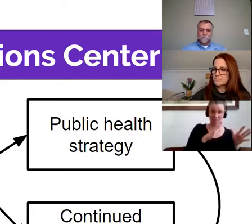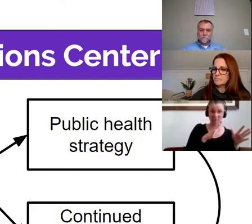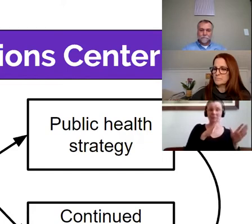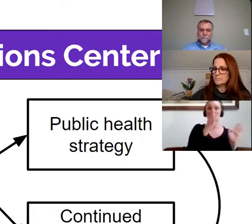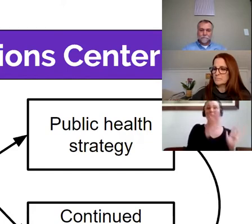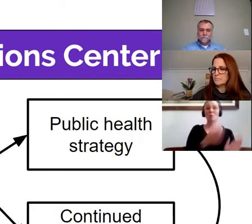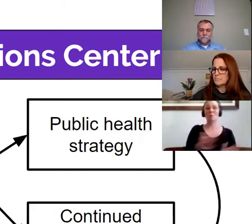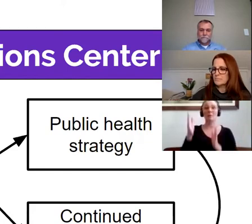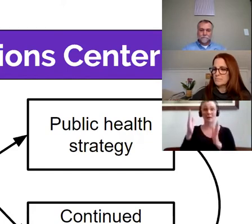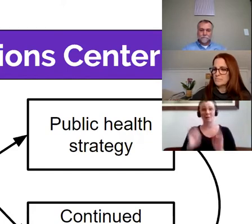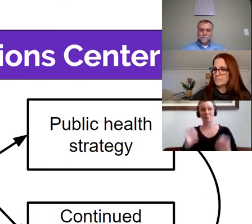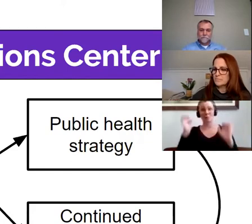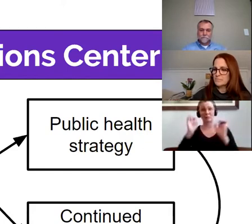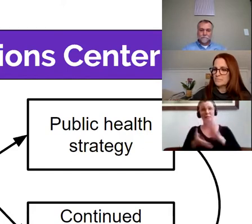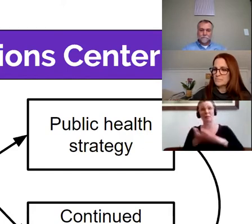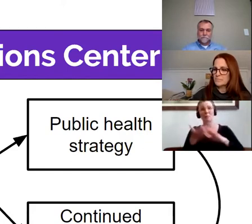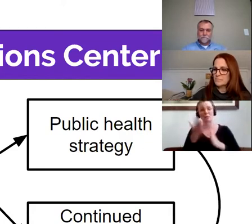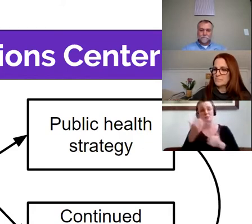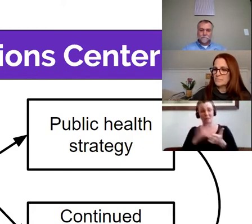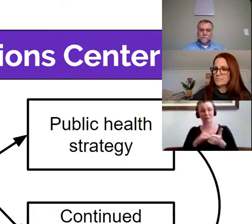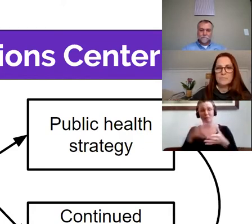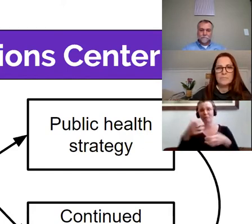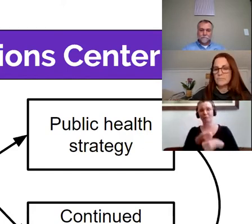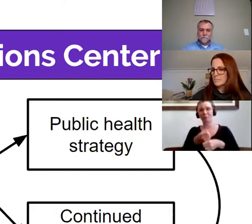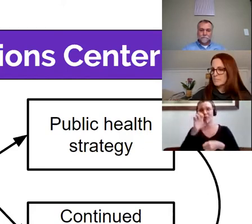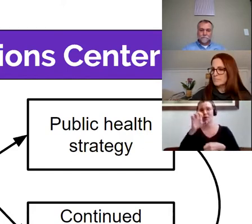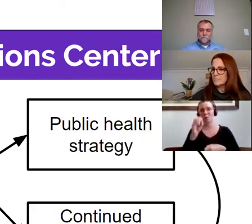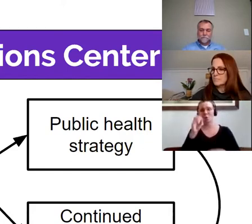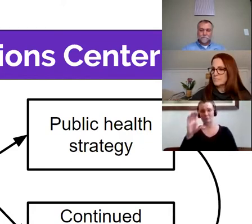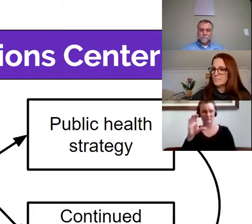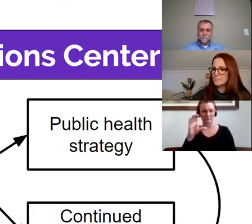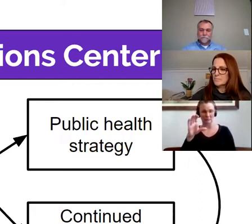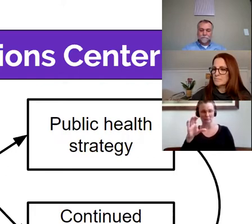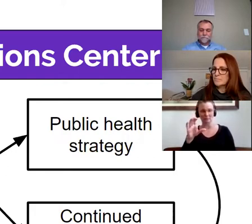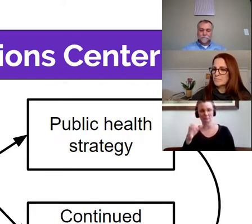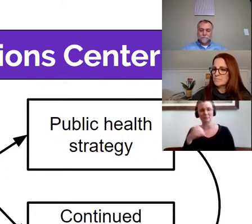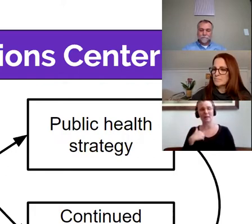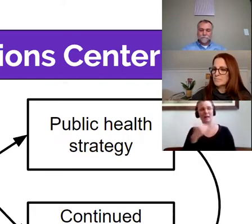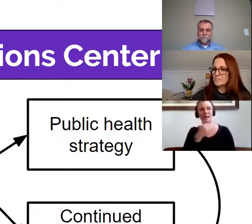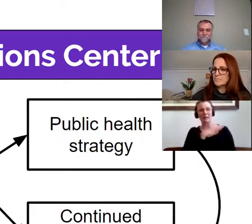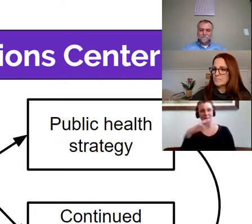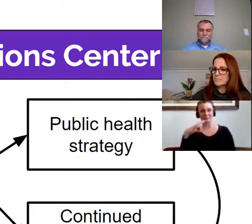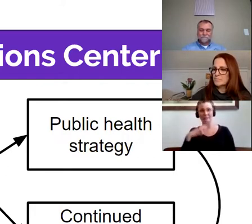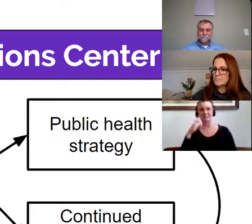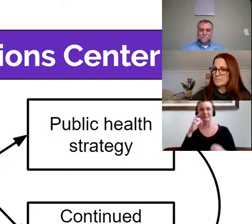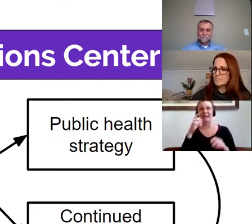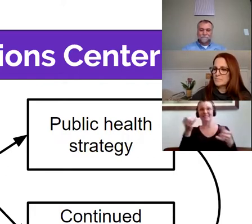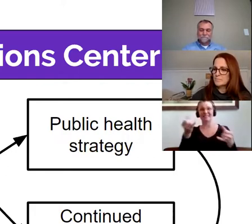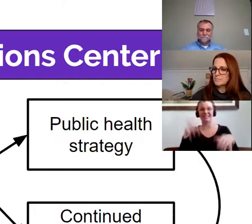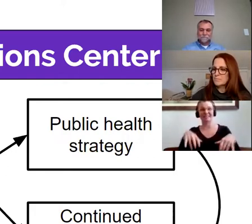center. And from this, we work together. We have staff in many different departments doing things they don't typically do on a day-to-day basis. But,